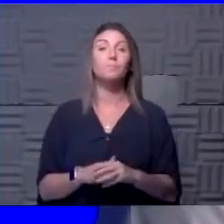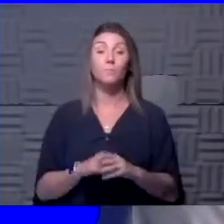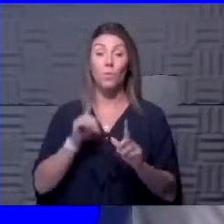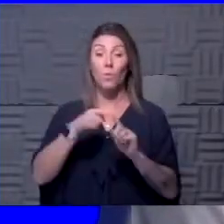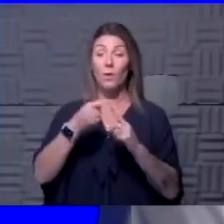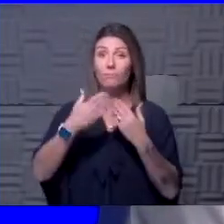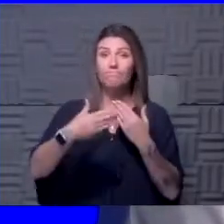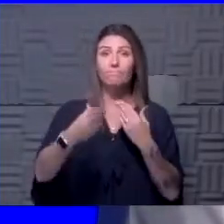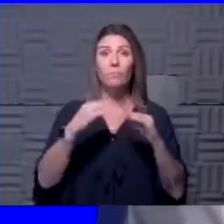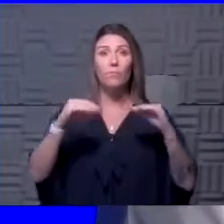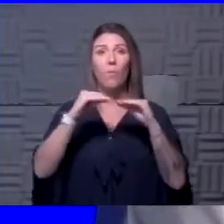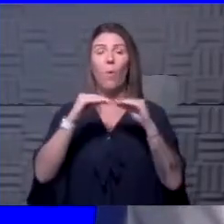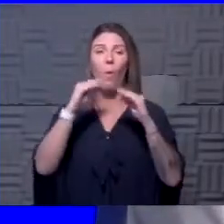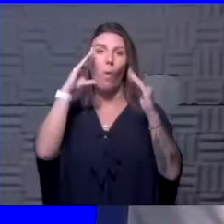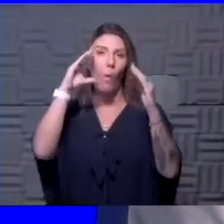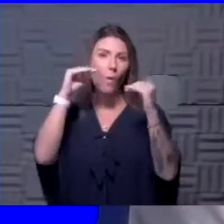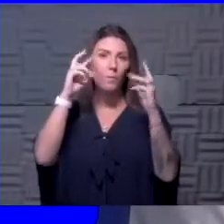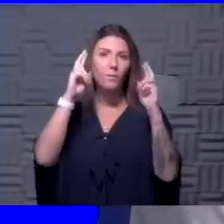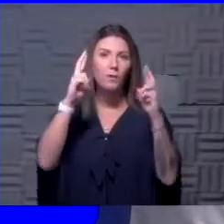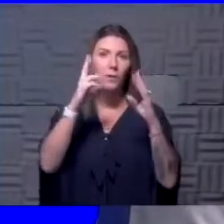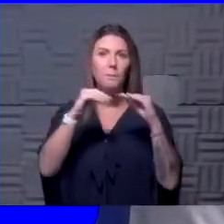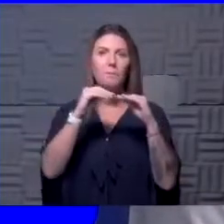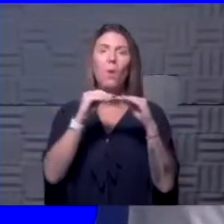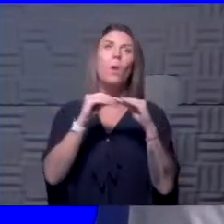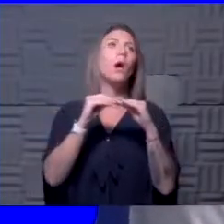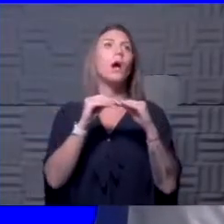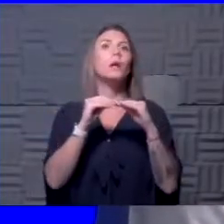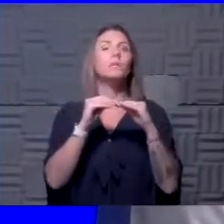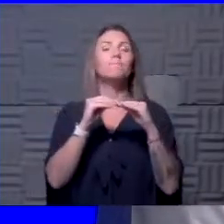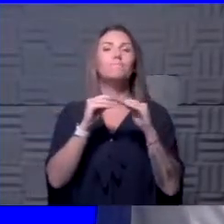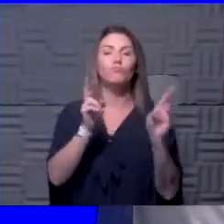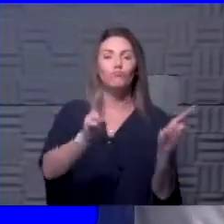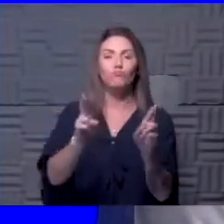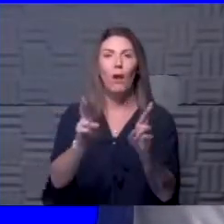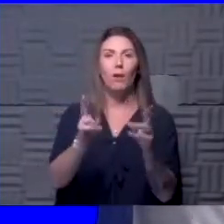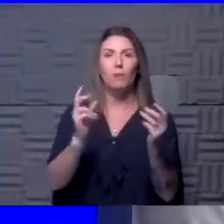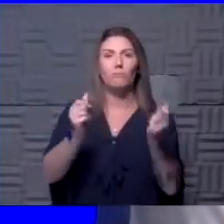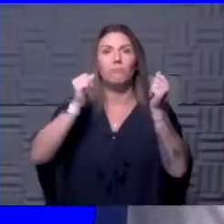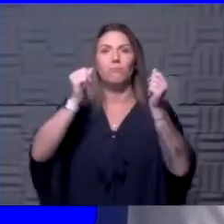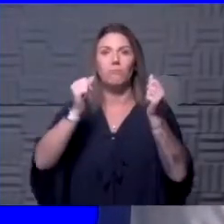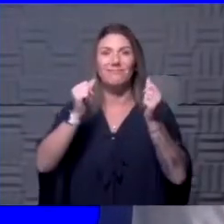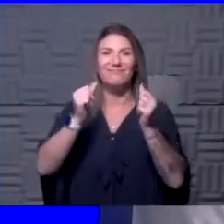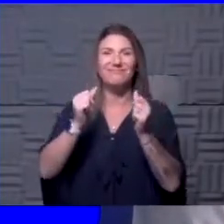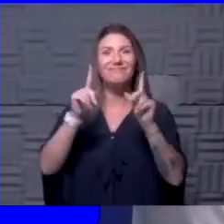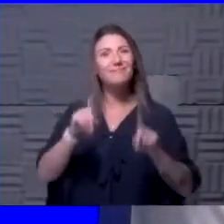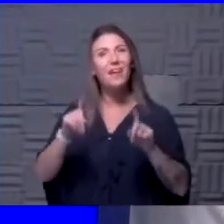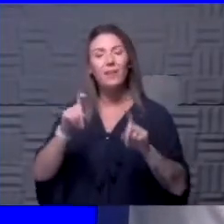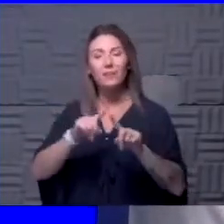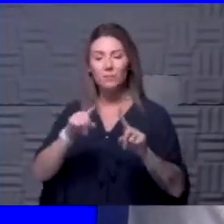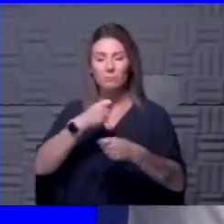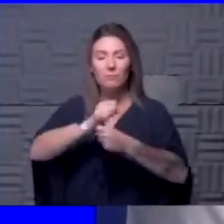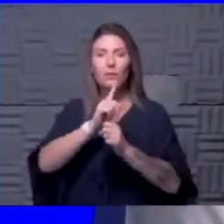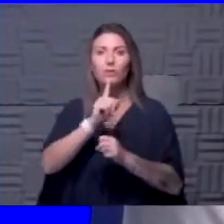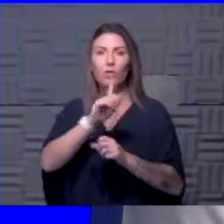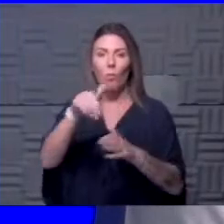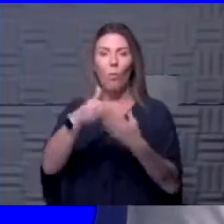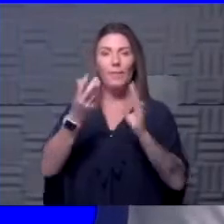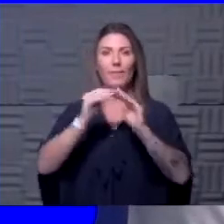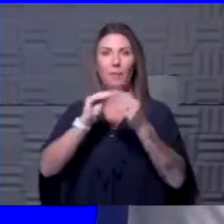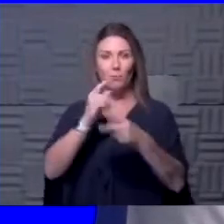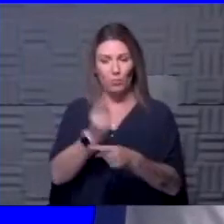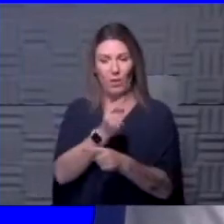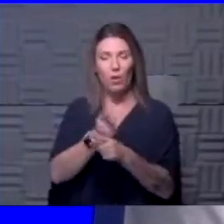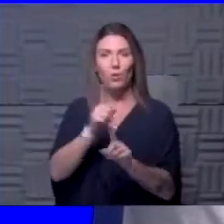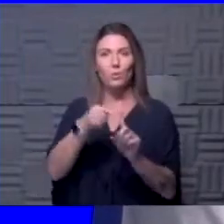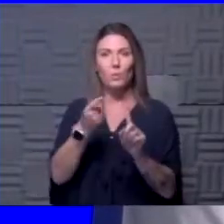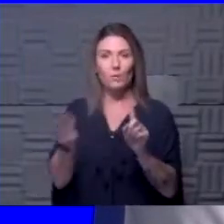move further into this, hopefully that will be one of the more readily available diagnostic tests. But we just need to make sure their numbers are accurate so that when